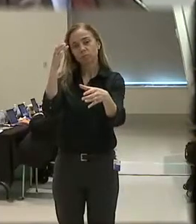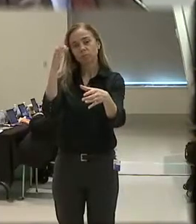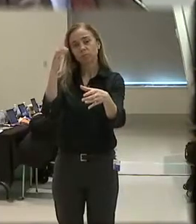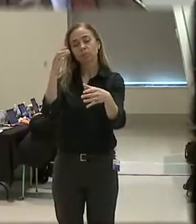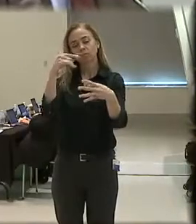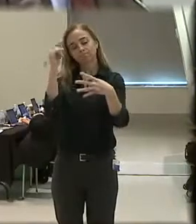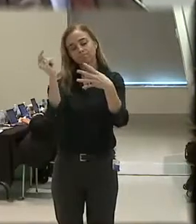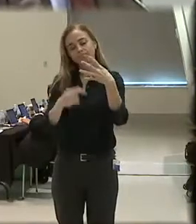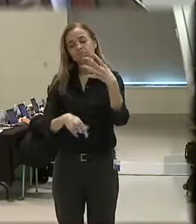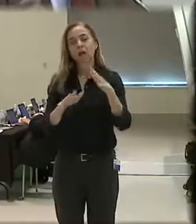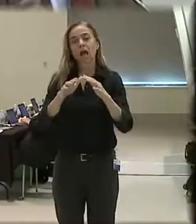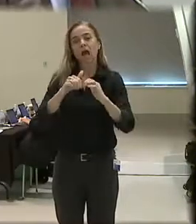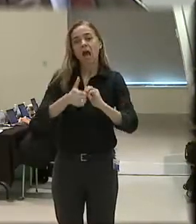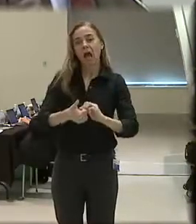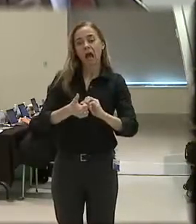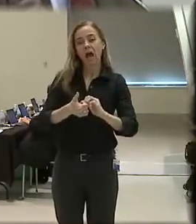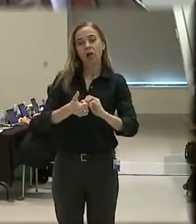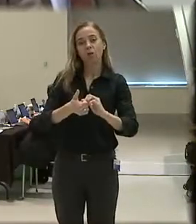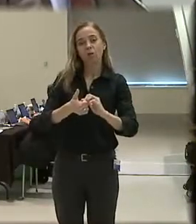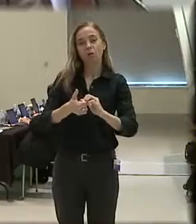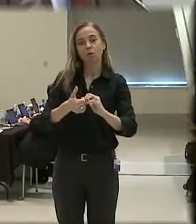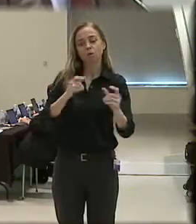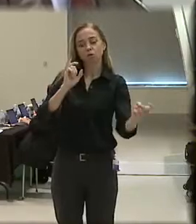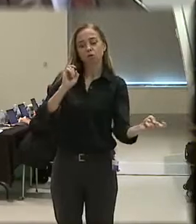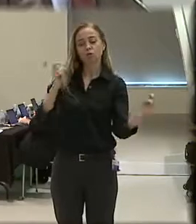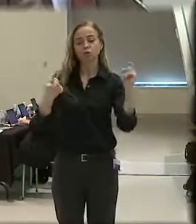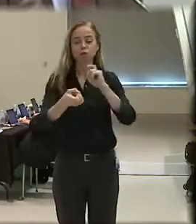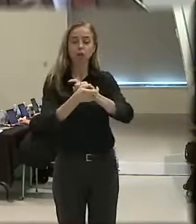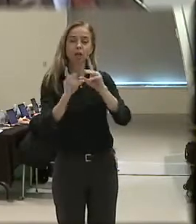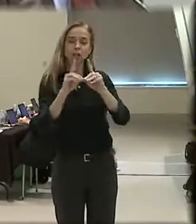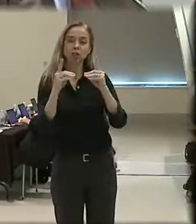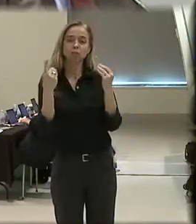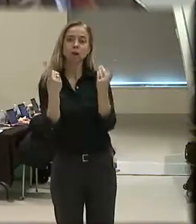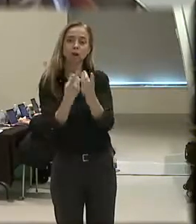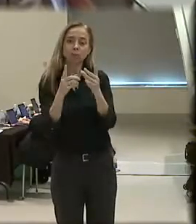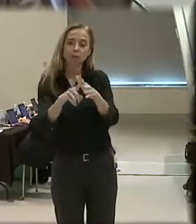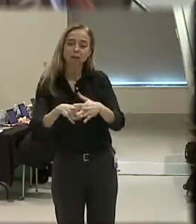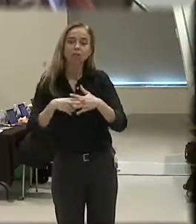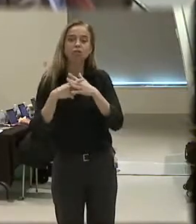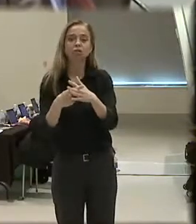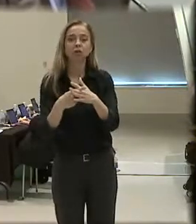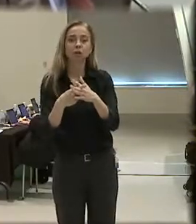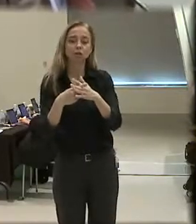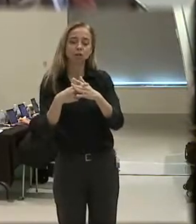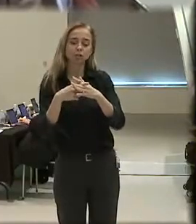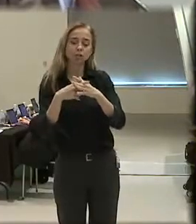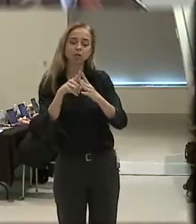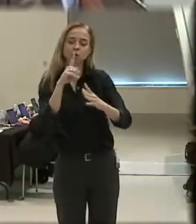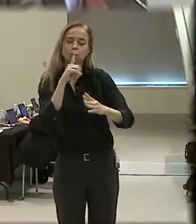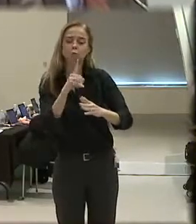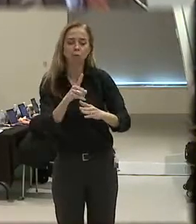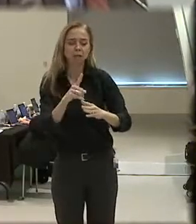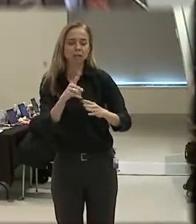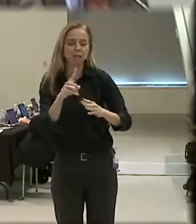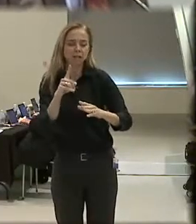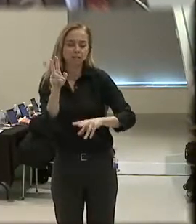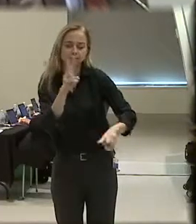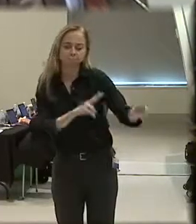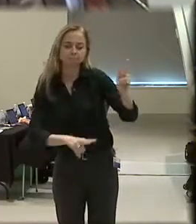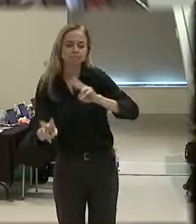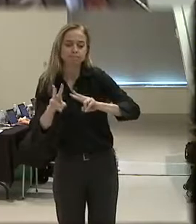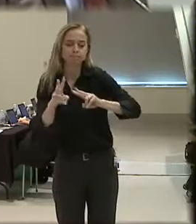notions about how you turn a department around so that it starts thinking through the community's situation